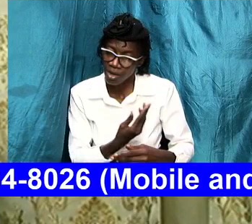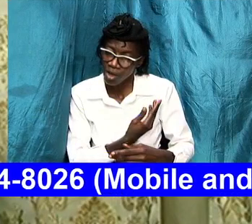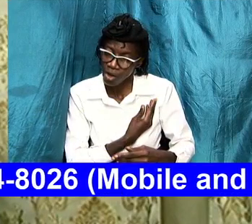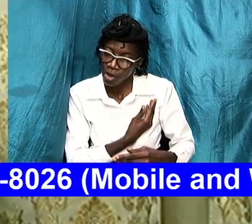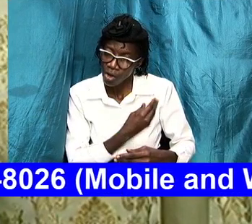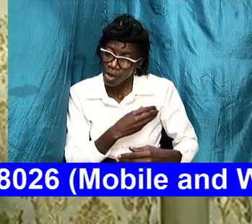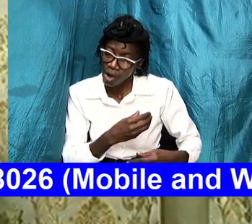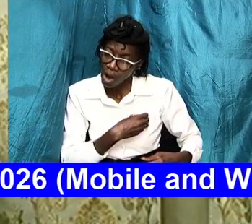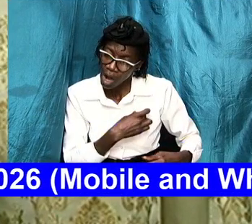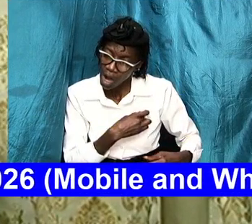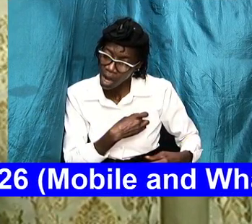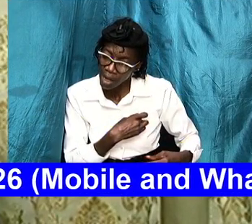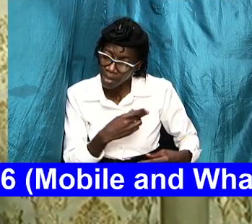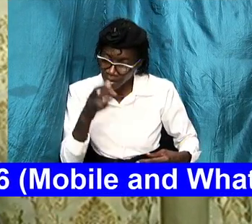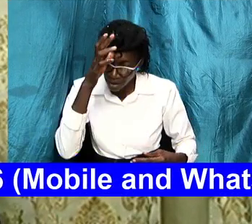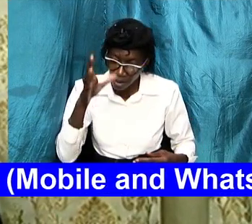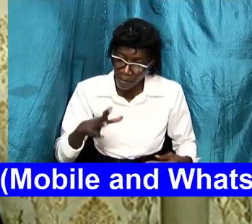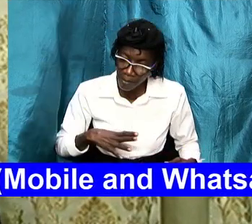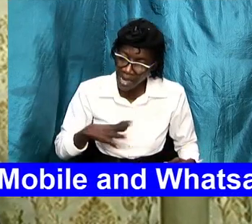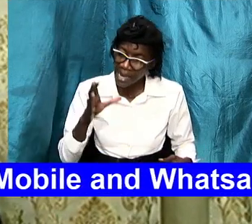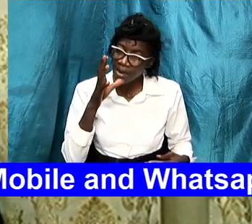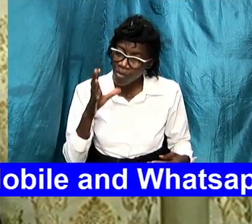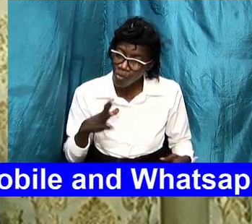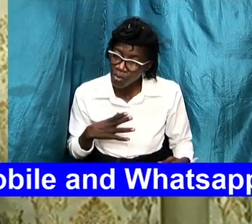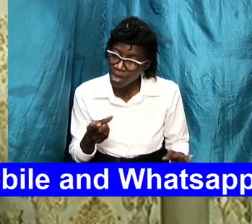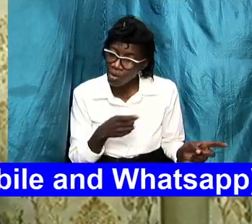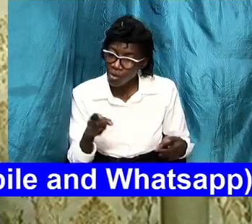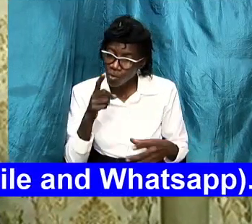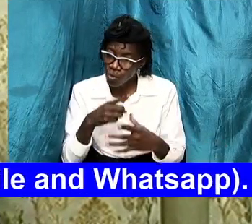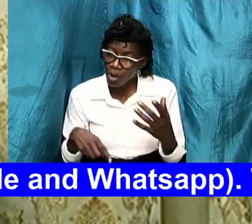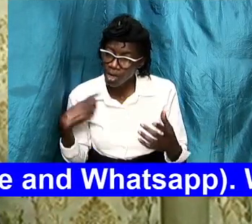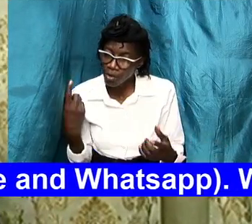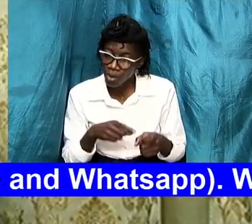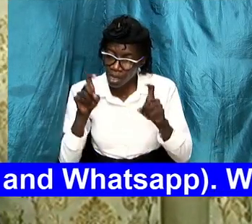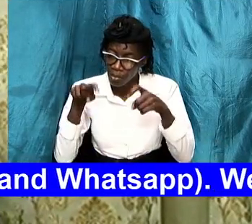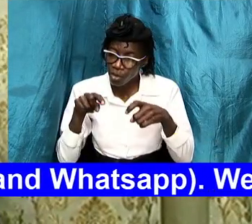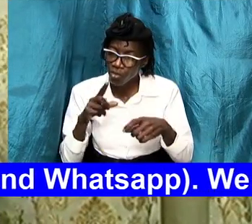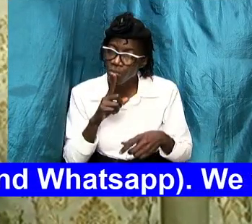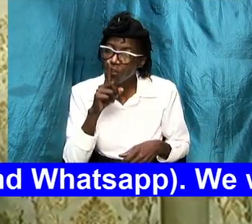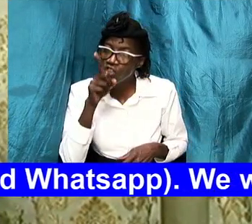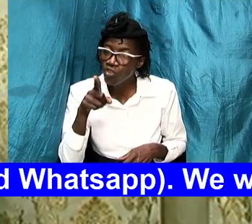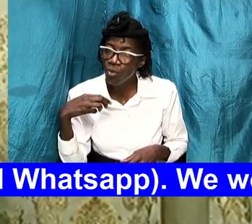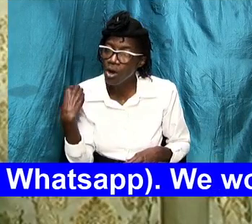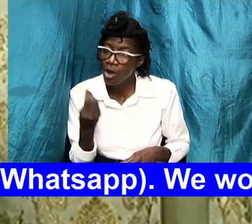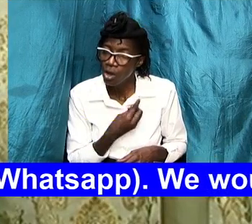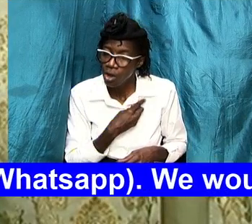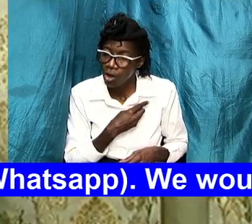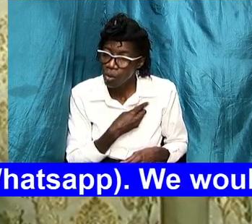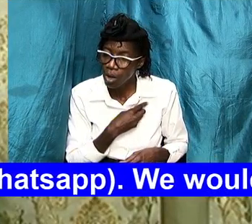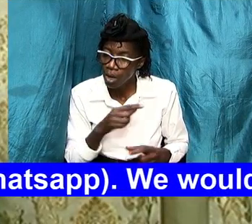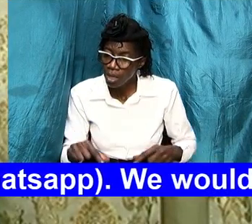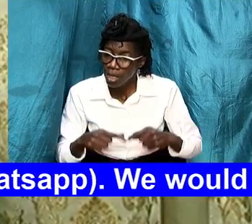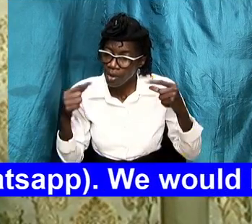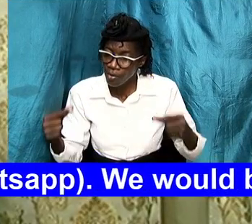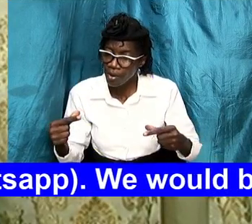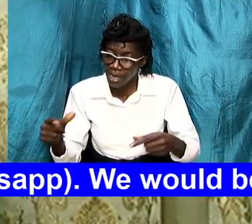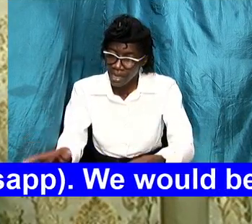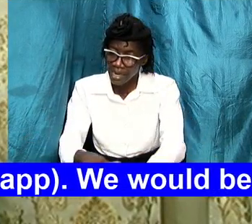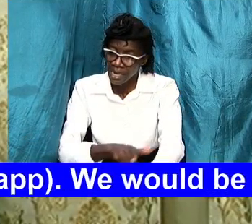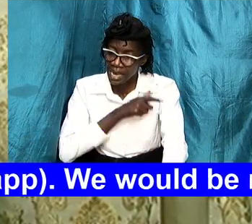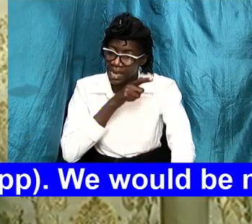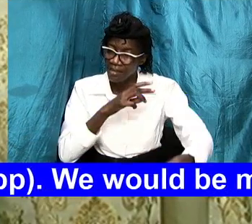as men and as women we will do what it is that we must to ensure that ours is a great and lasting